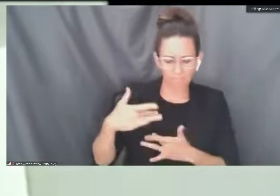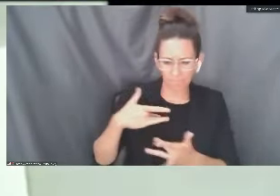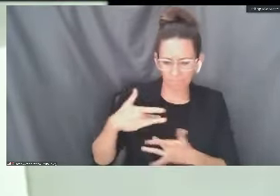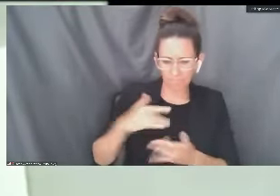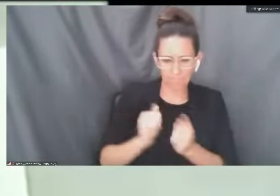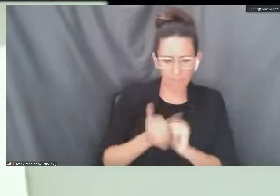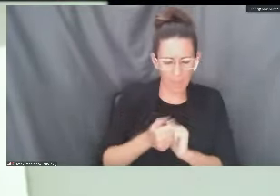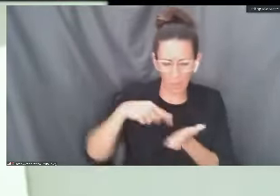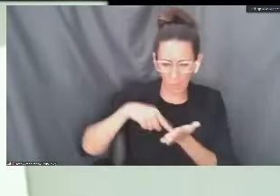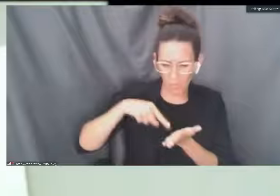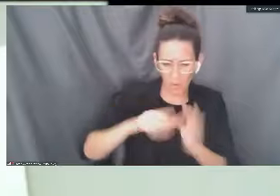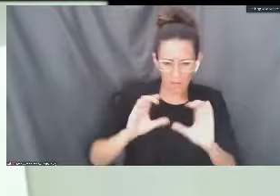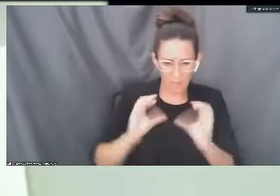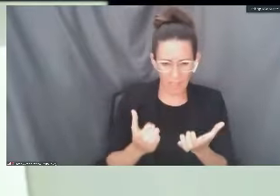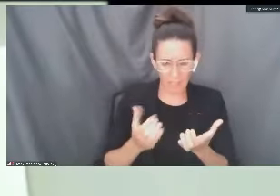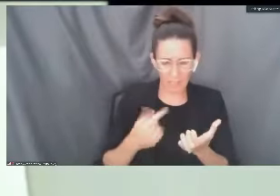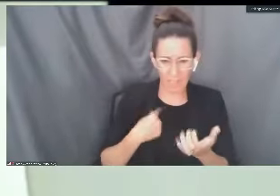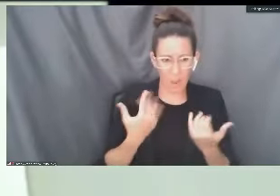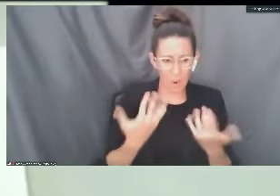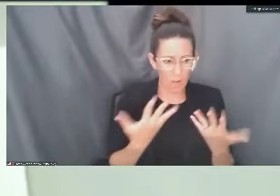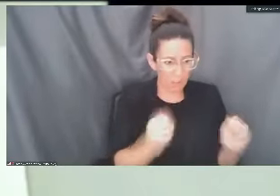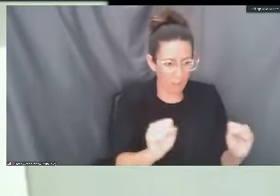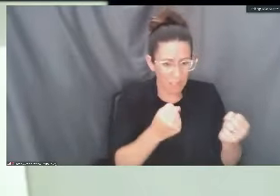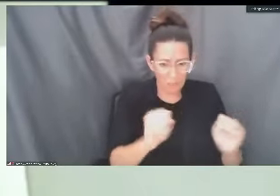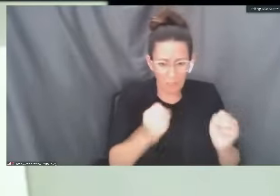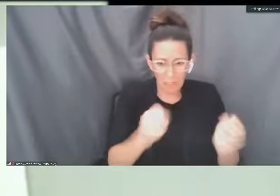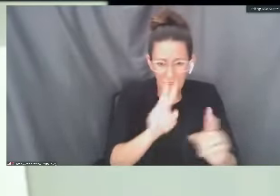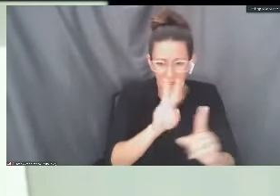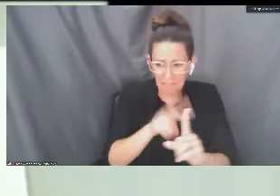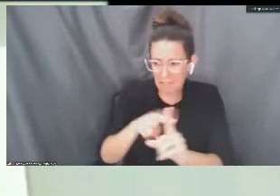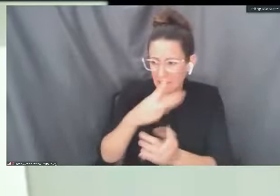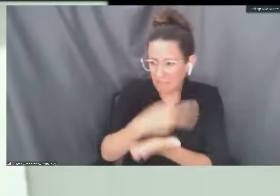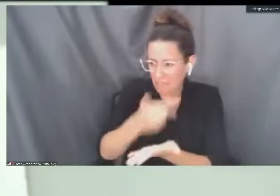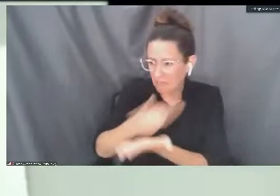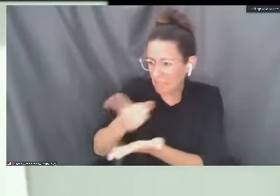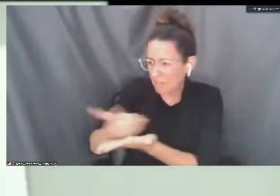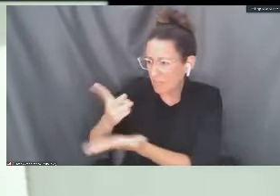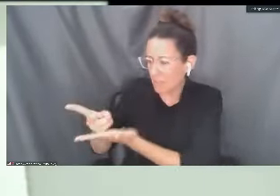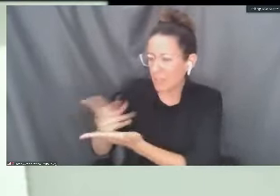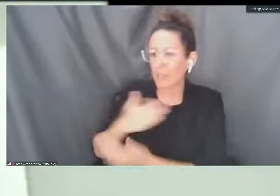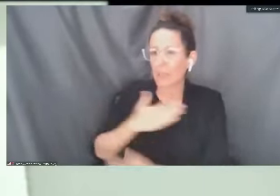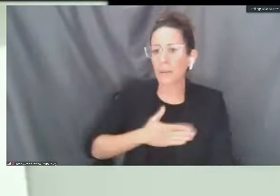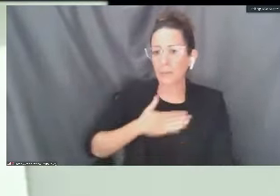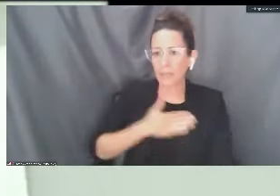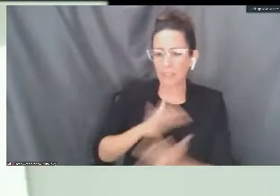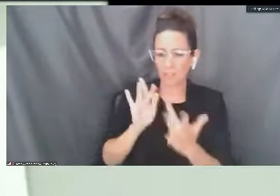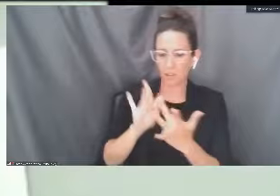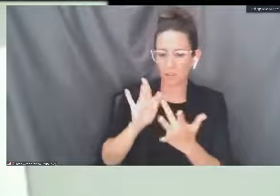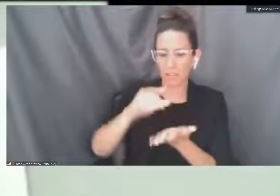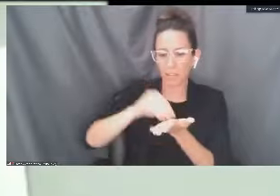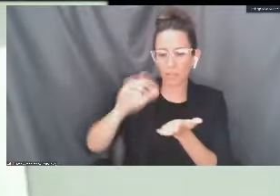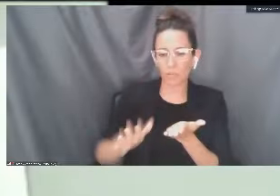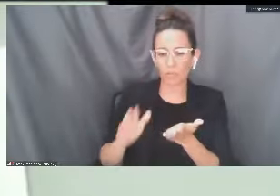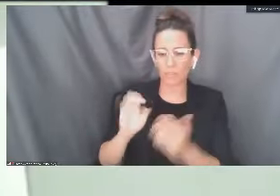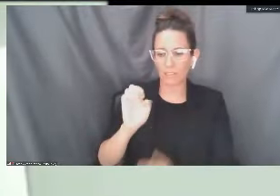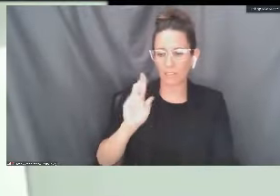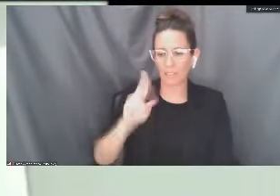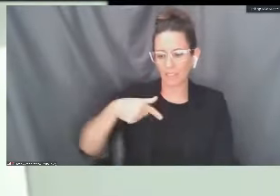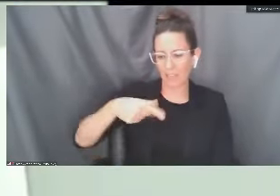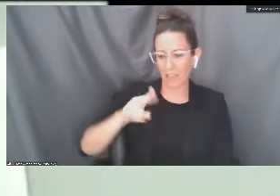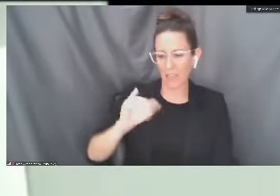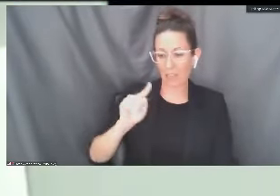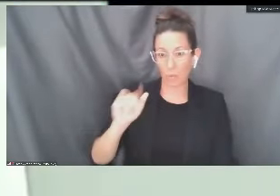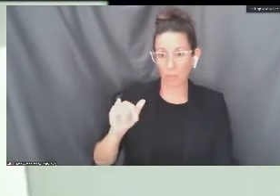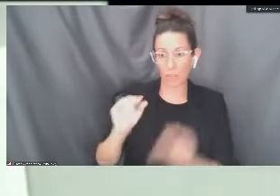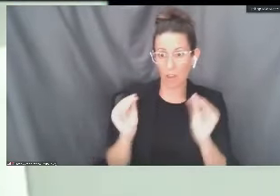how you're going to pay for classes and you've exhausted all of these options, you can contact our student equity office. And one of our case